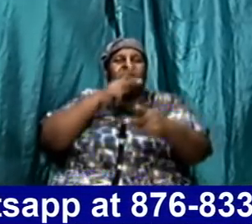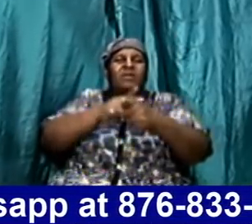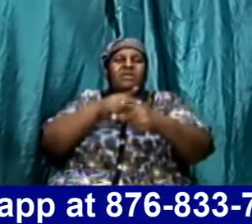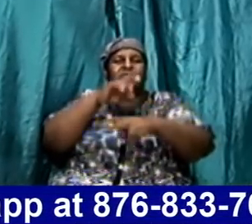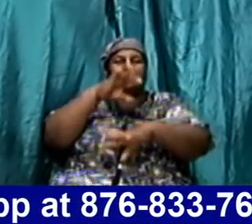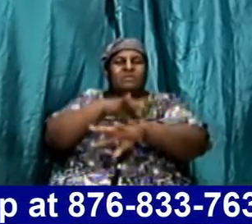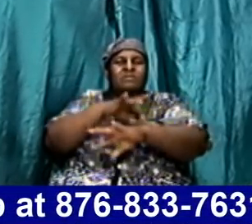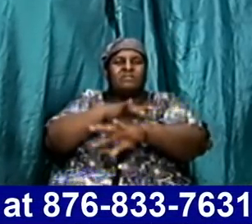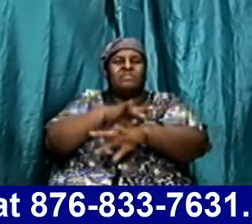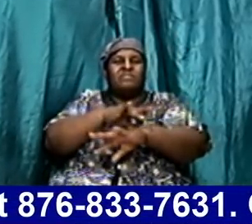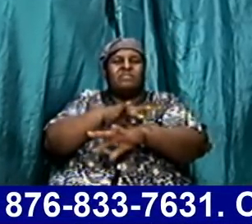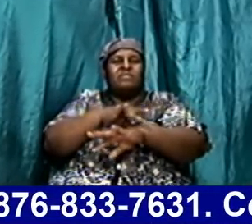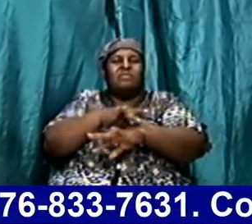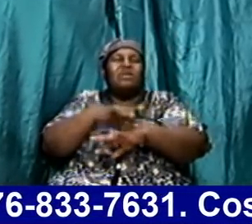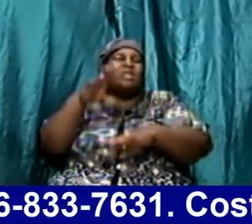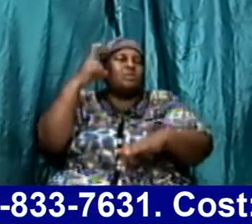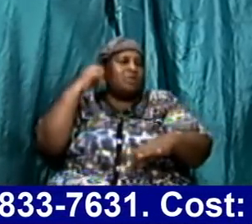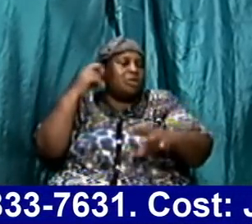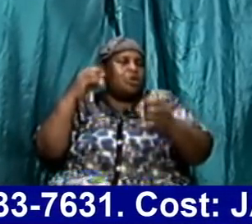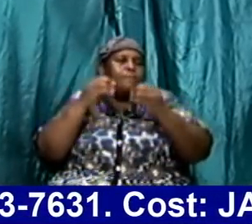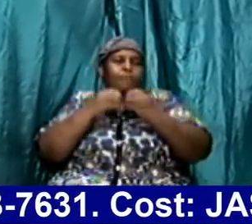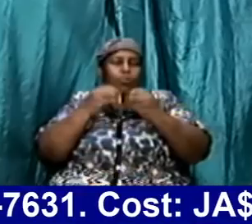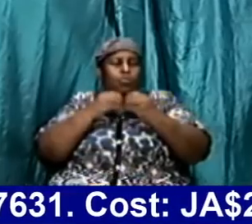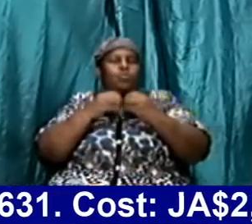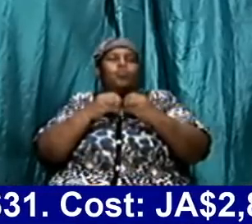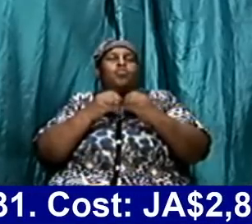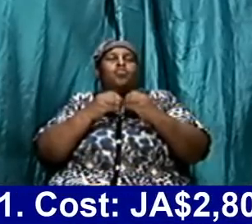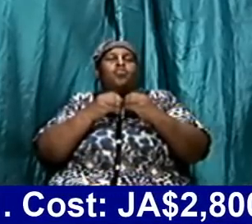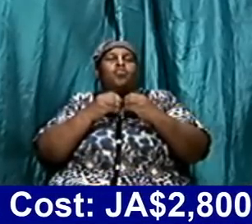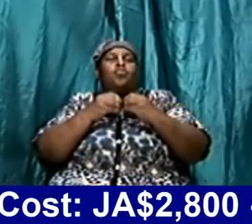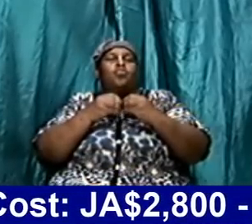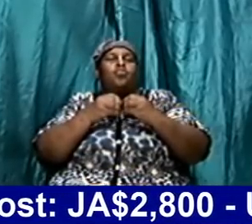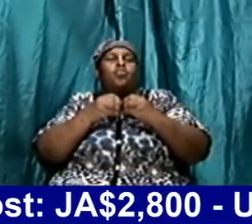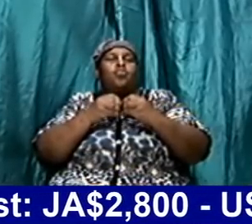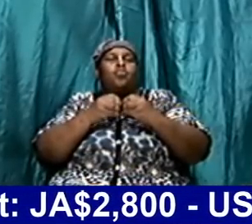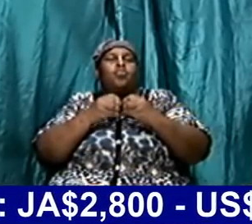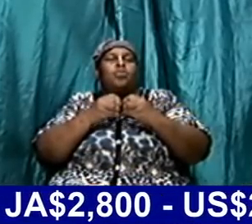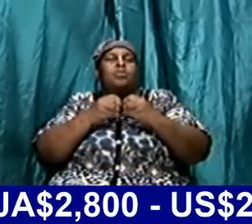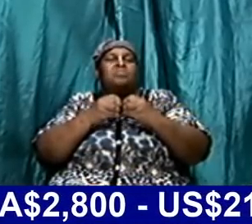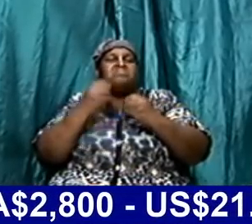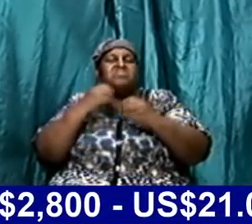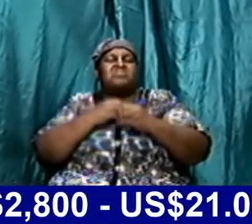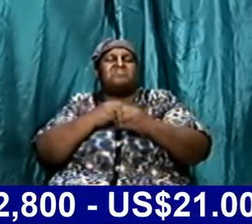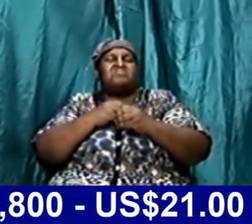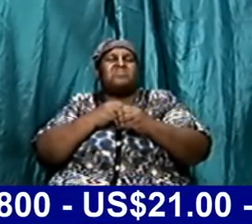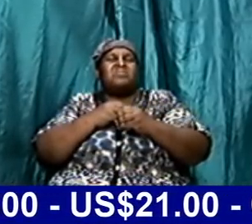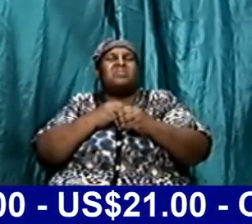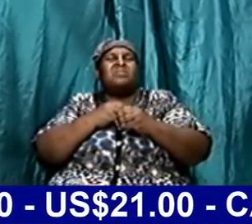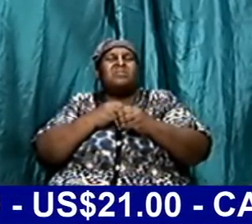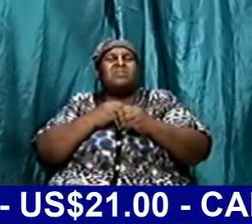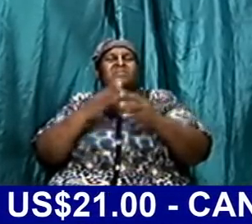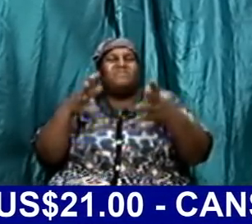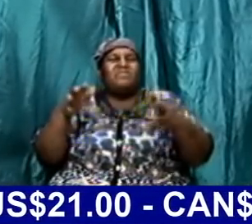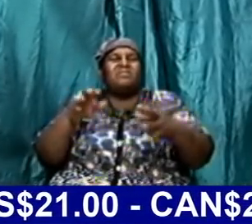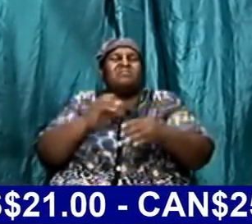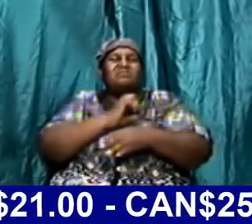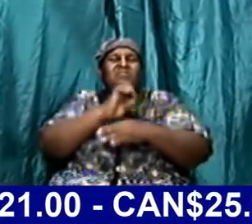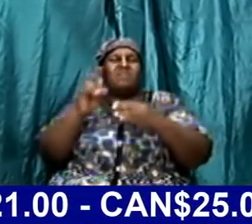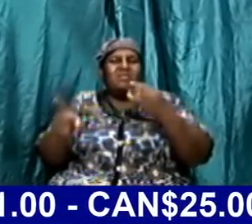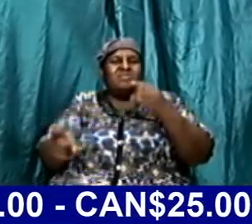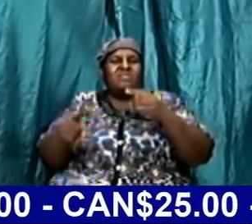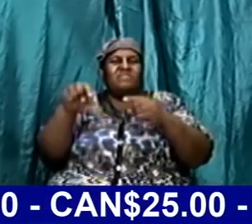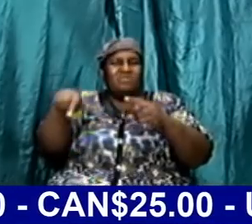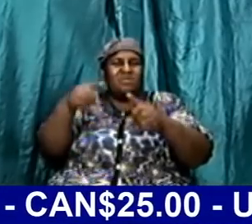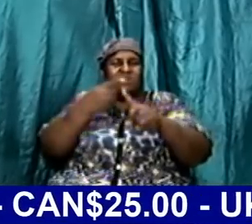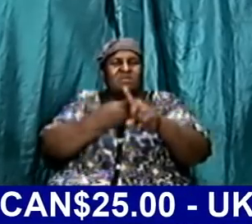more about when this book is coming out I think the launch is sometime the end of this month and I think the book should be